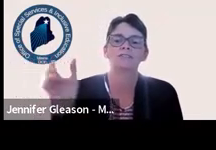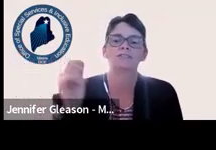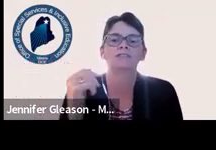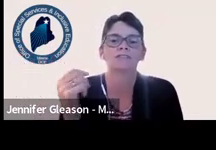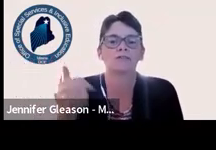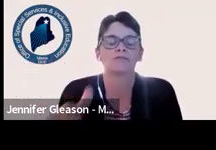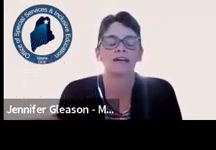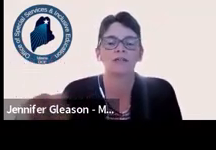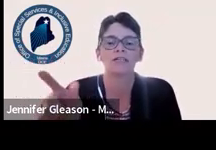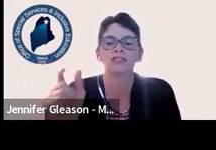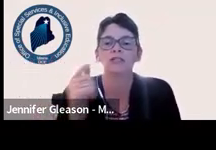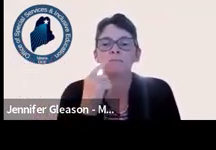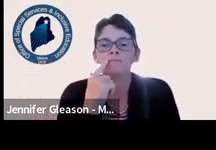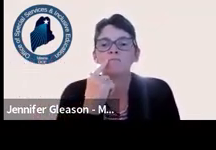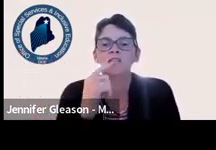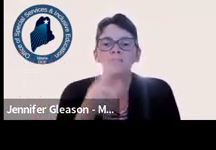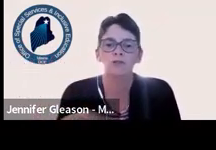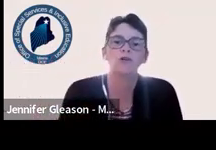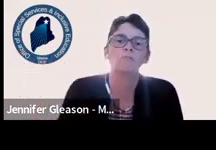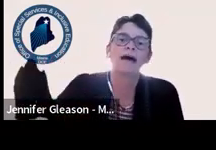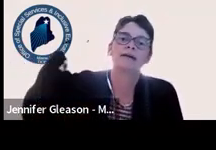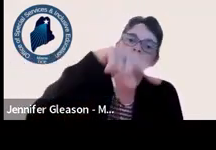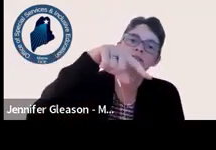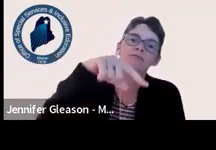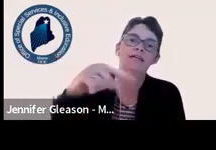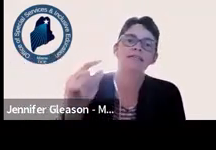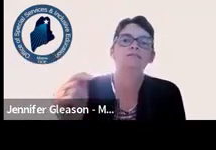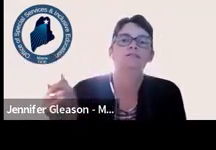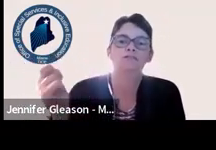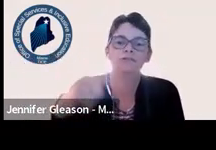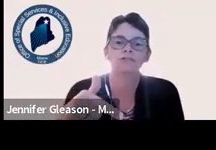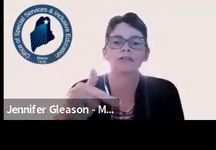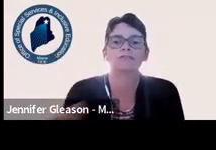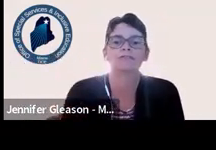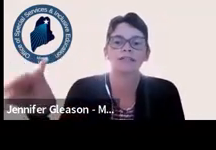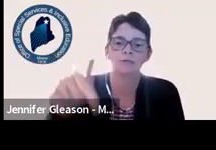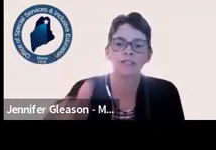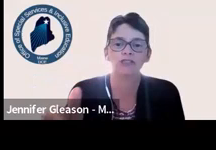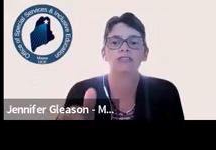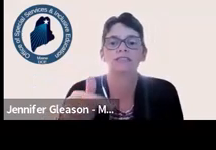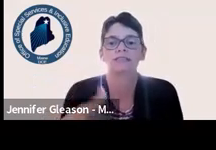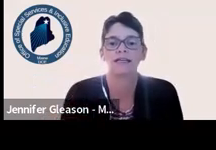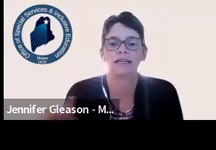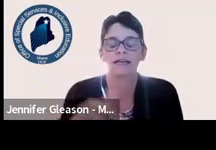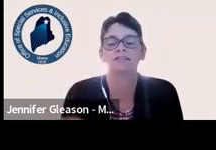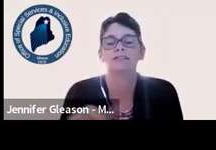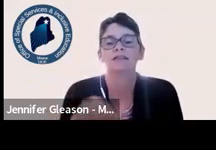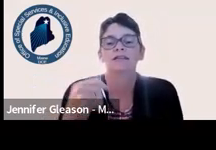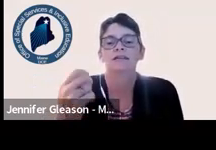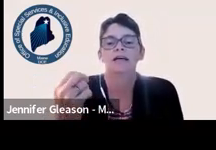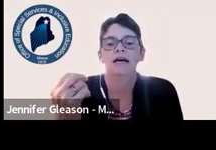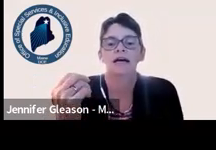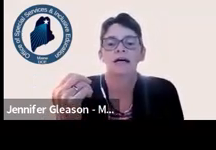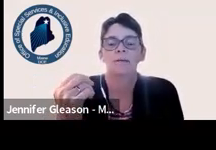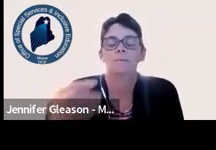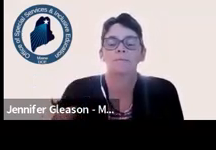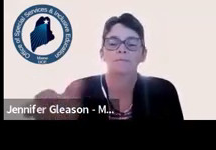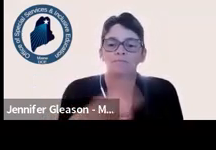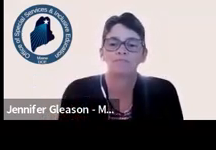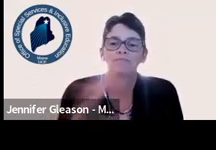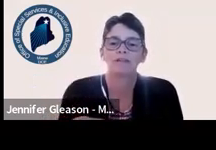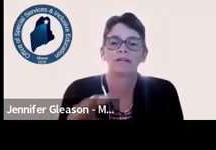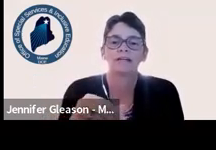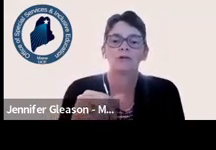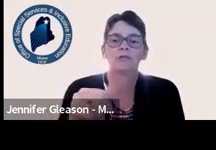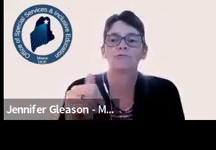there let's do this other evaluation so you go back right you do those other evaluations and um